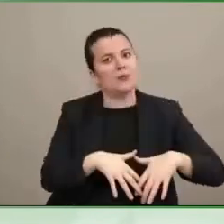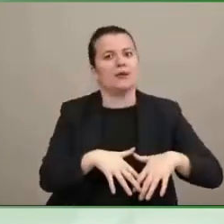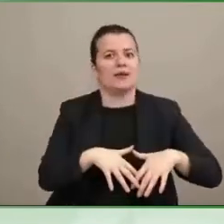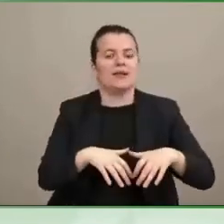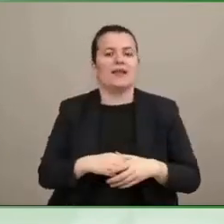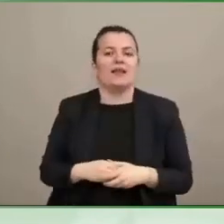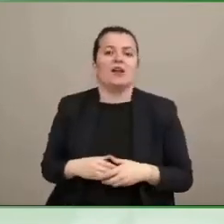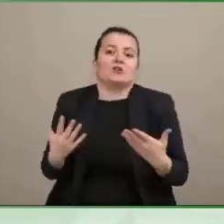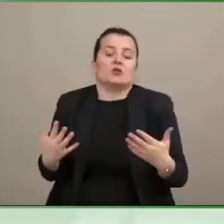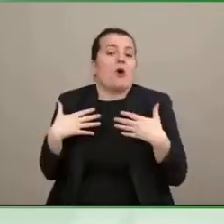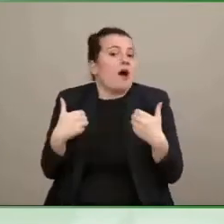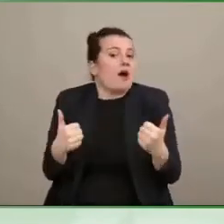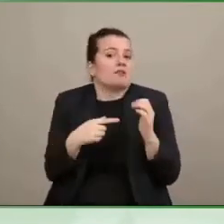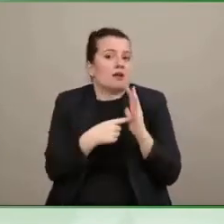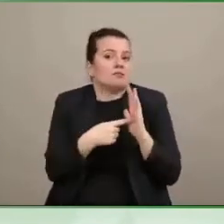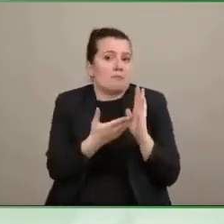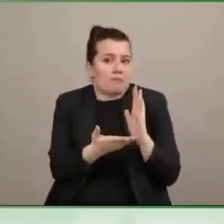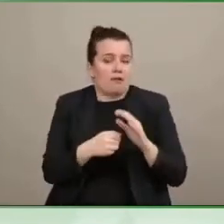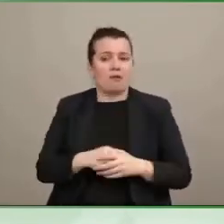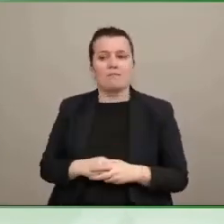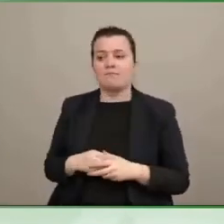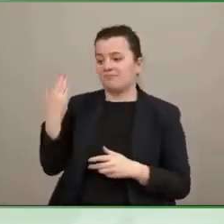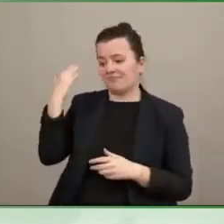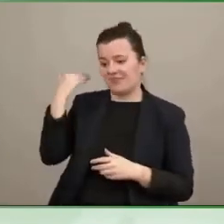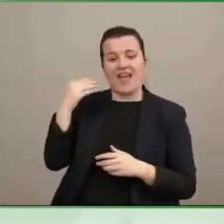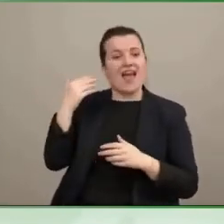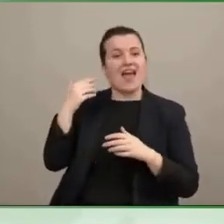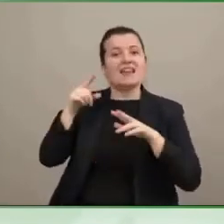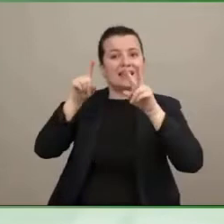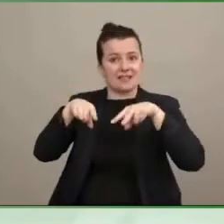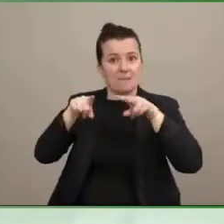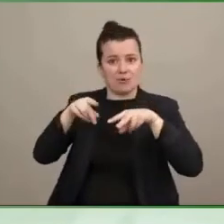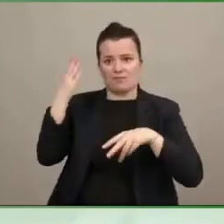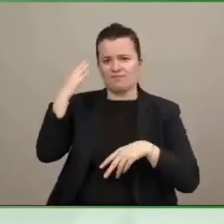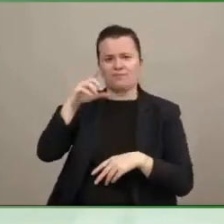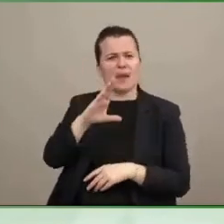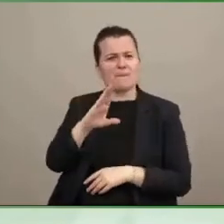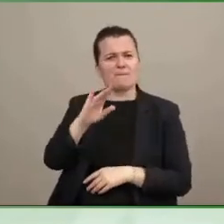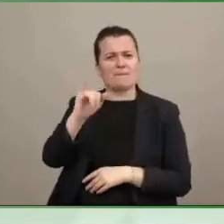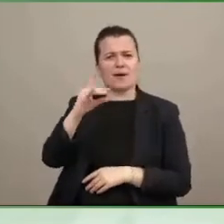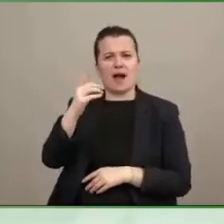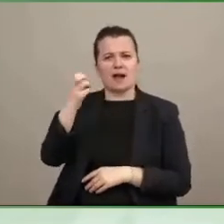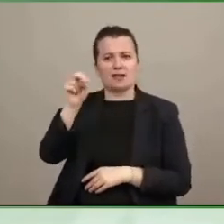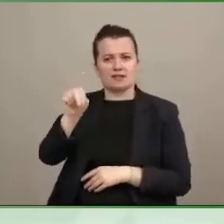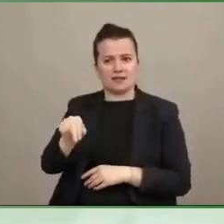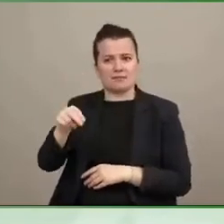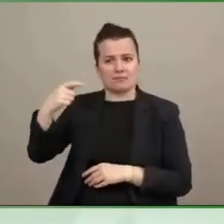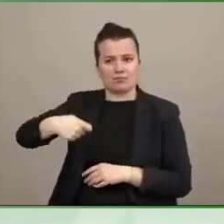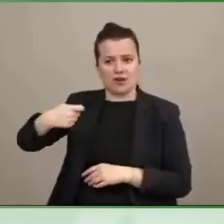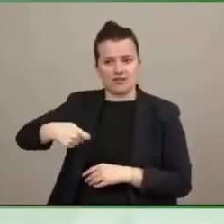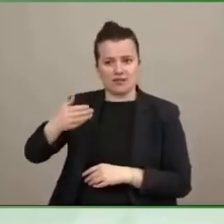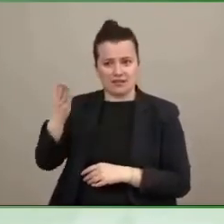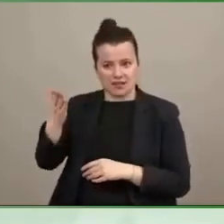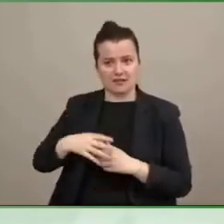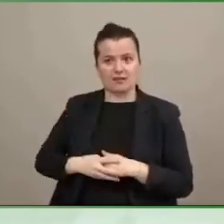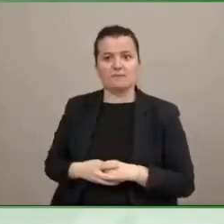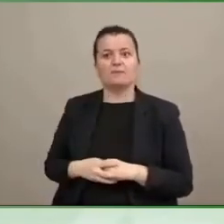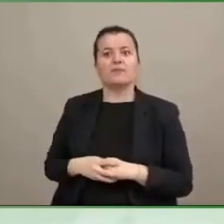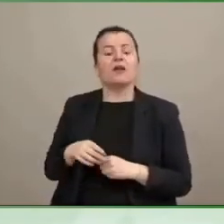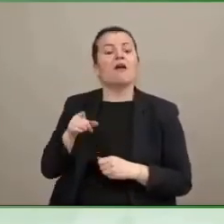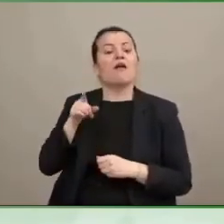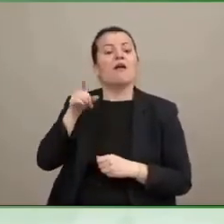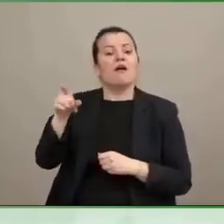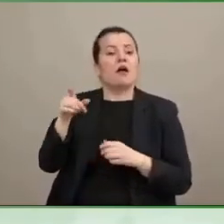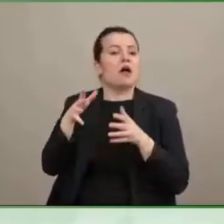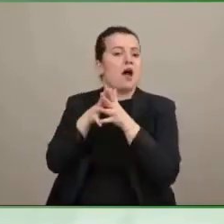December, on December 3rd, President Biden issued a briefing statement, which is also known as the International Day